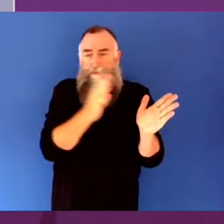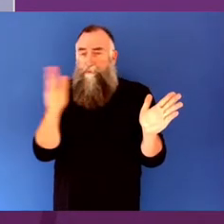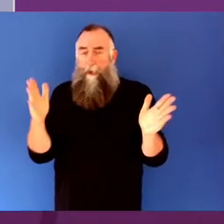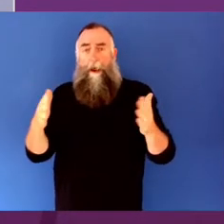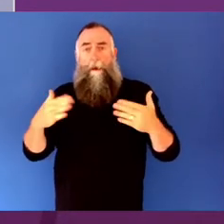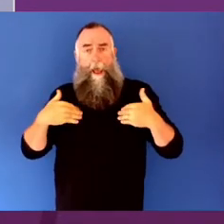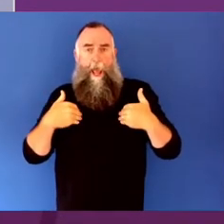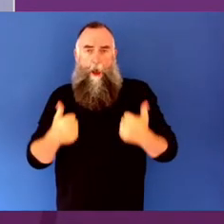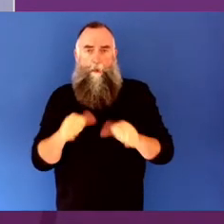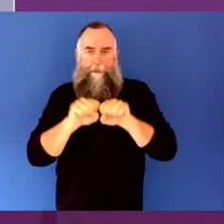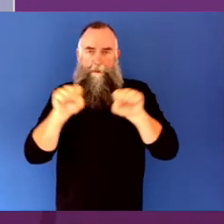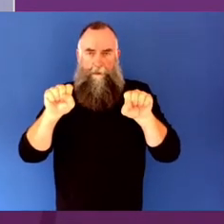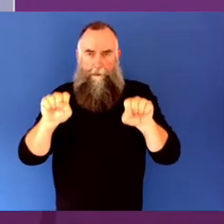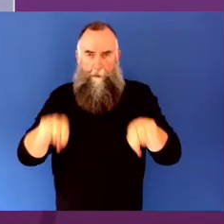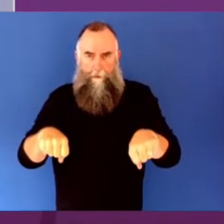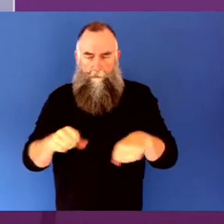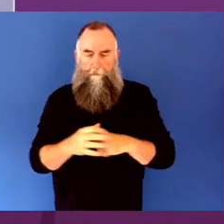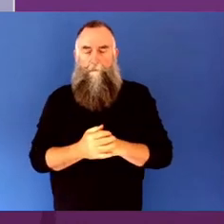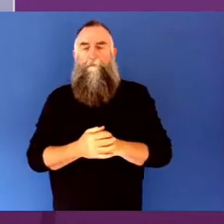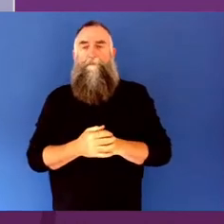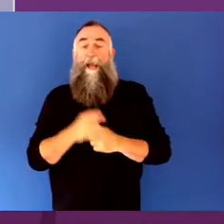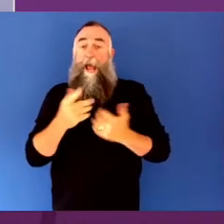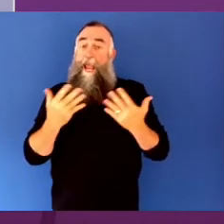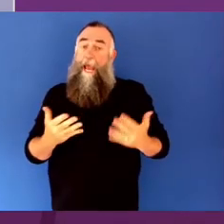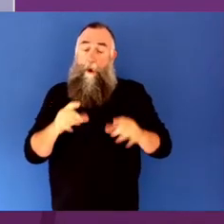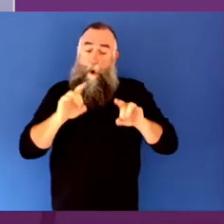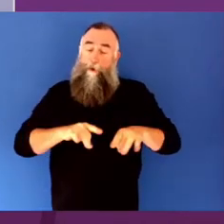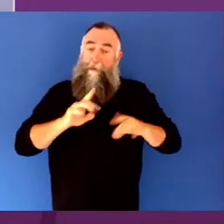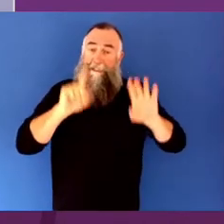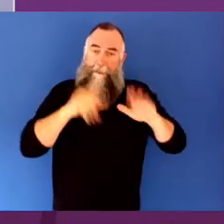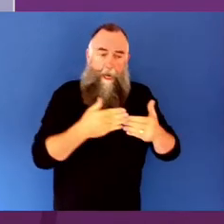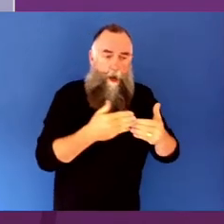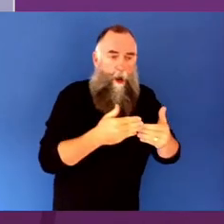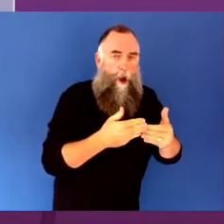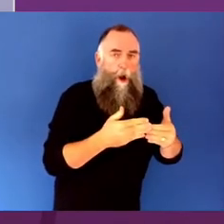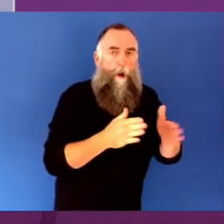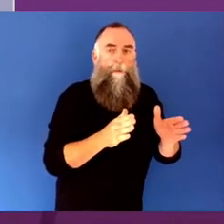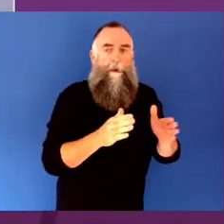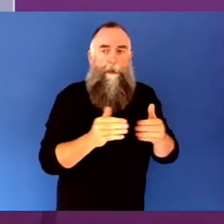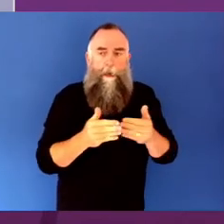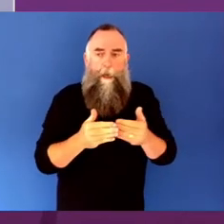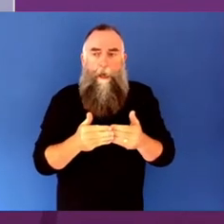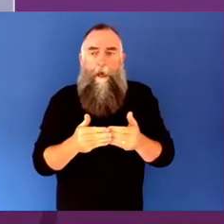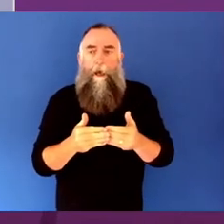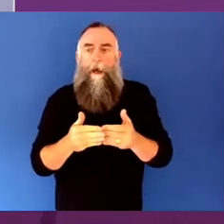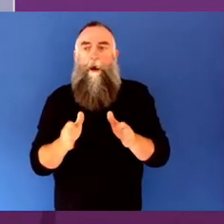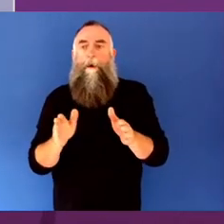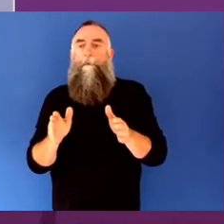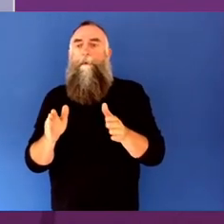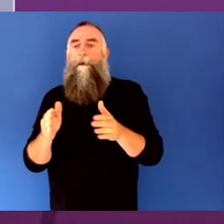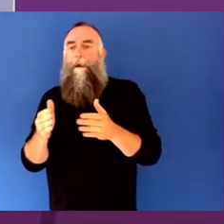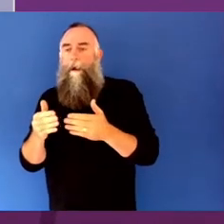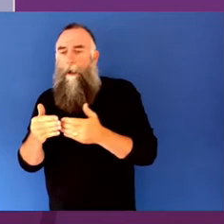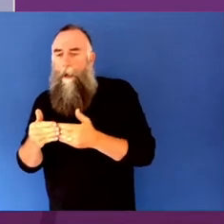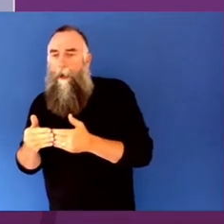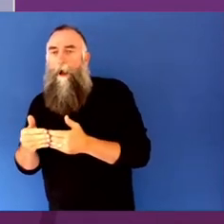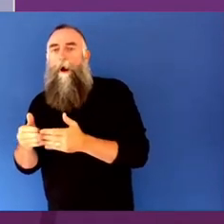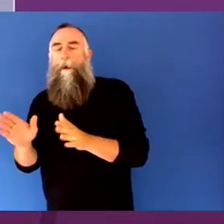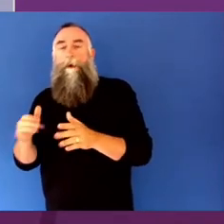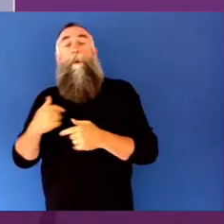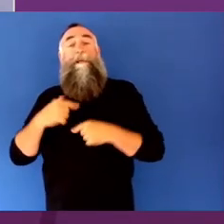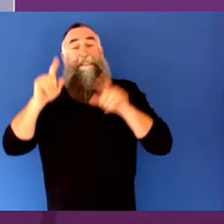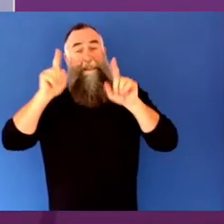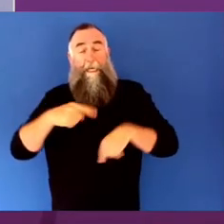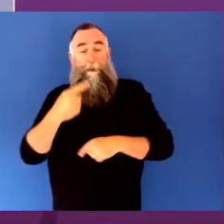reopens, many health restrictions remain in place and it is really important to remember that our sector will experience prolonged impacts.